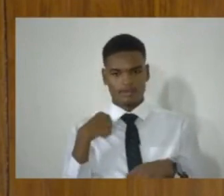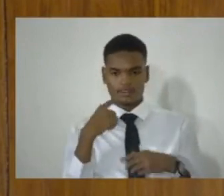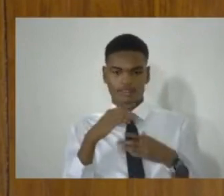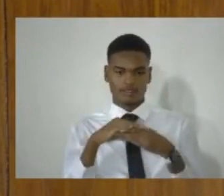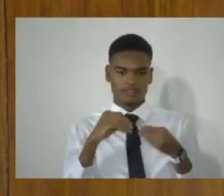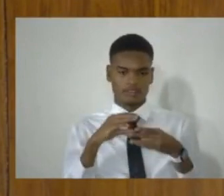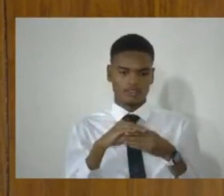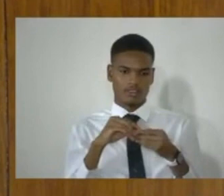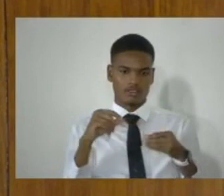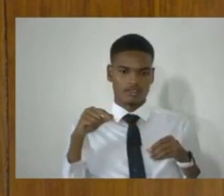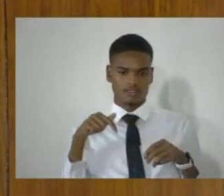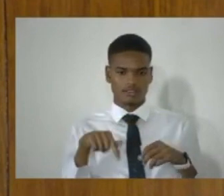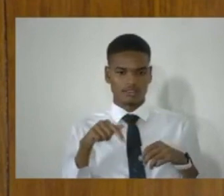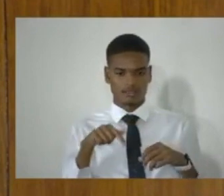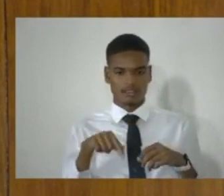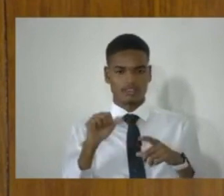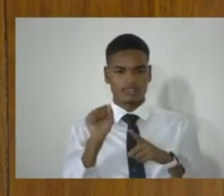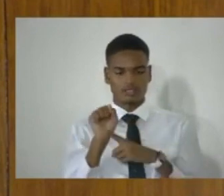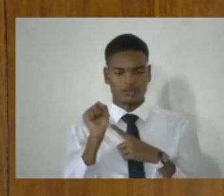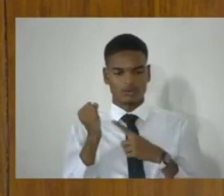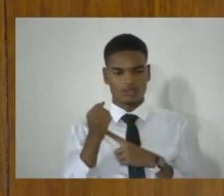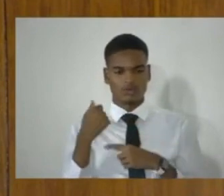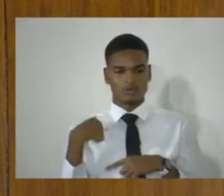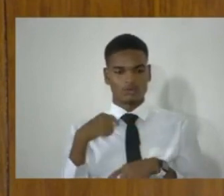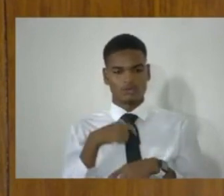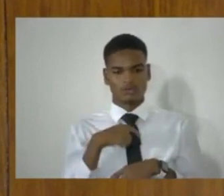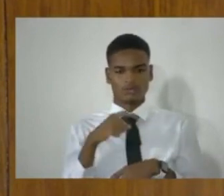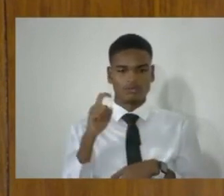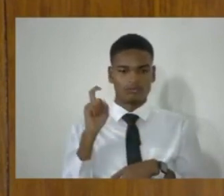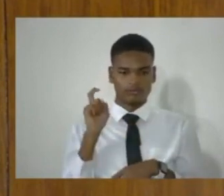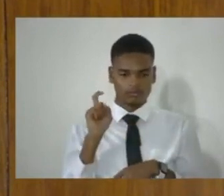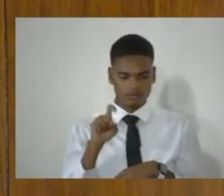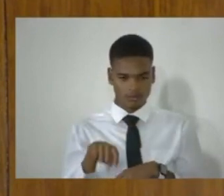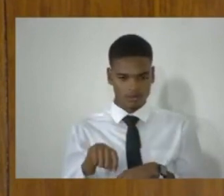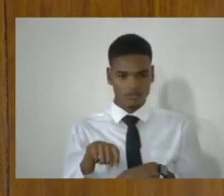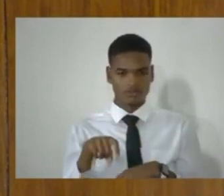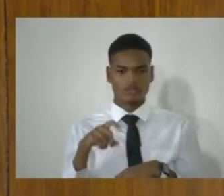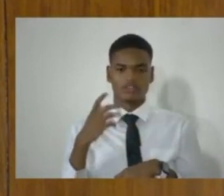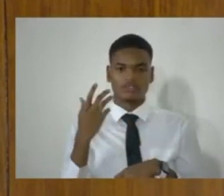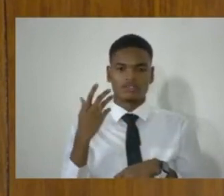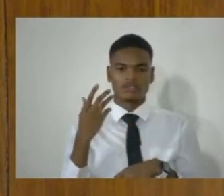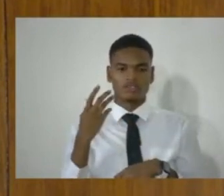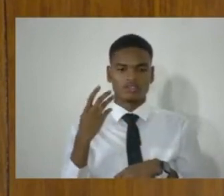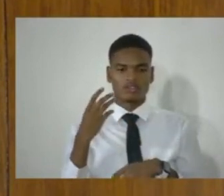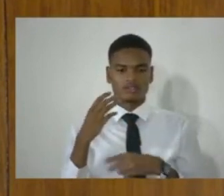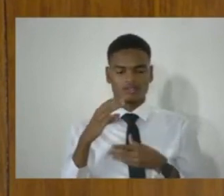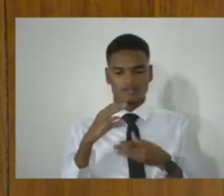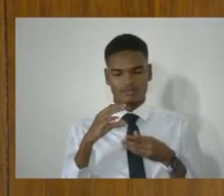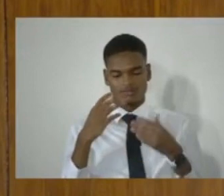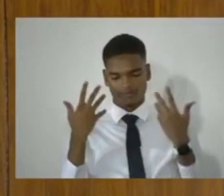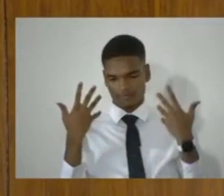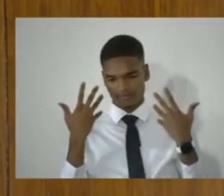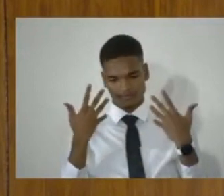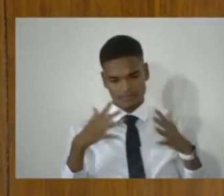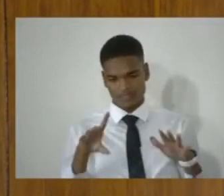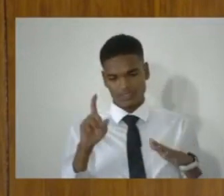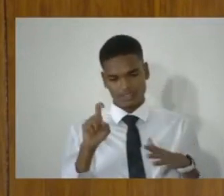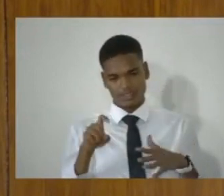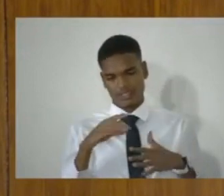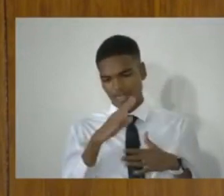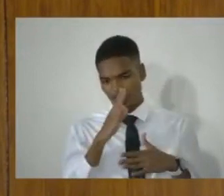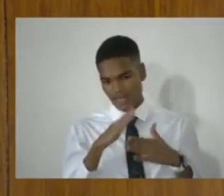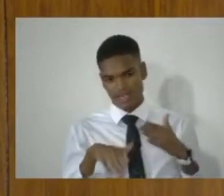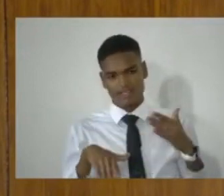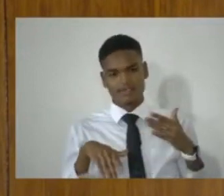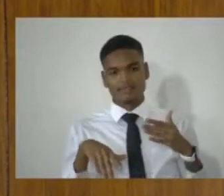this is a situation that we must arrest and bring an end to. It will not be an